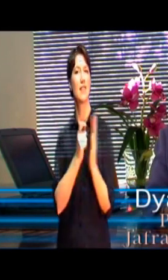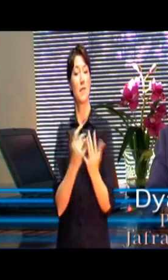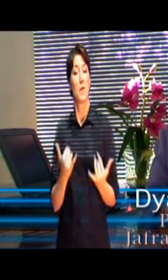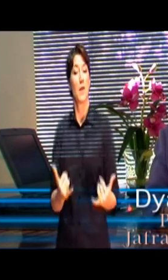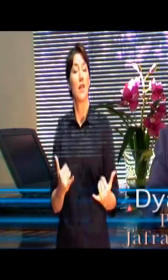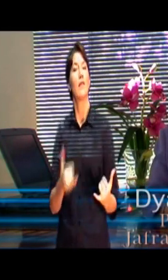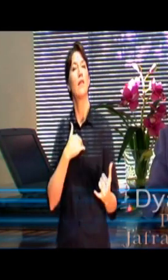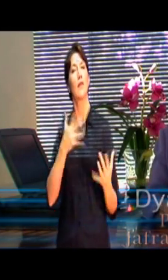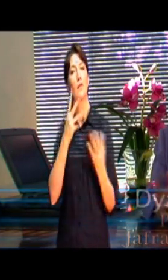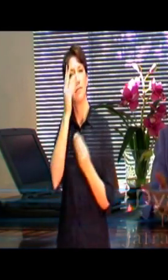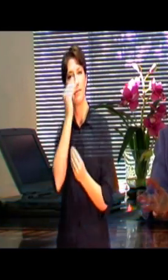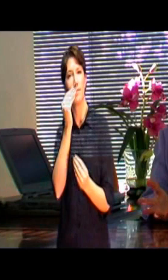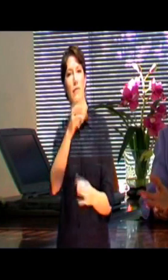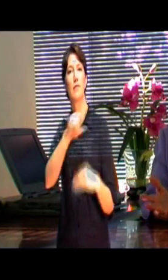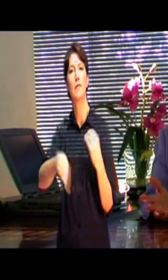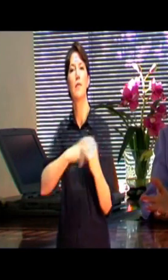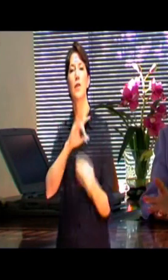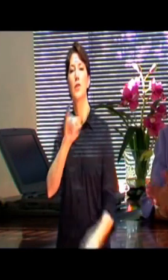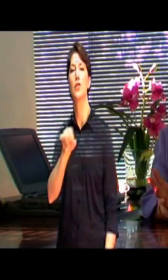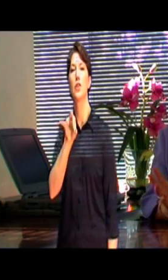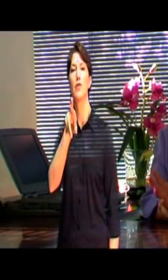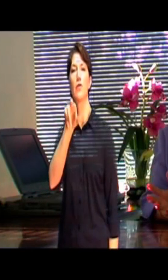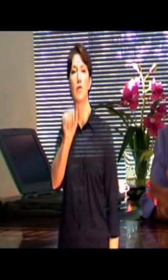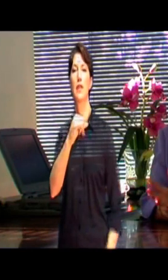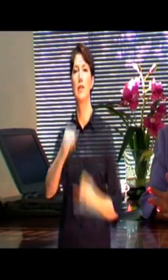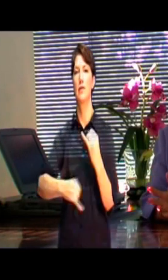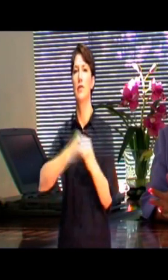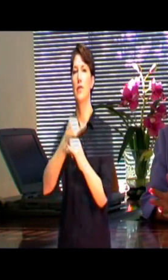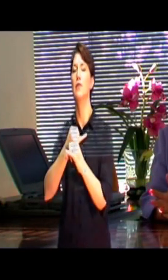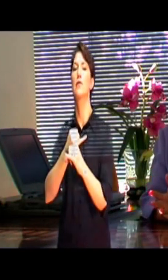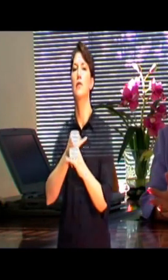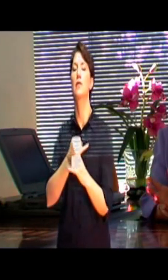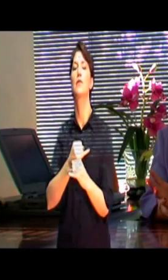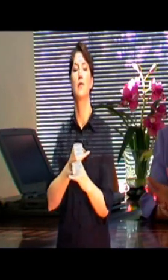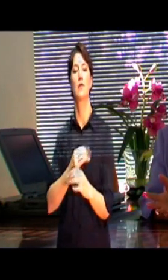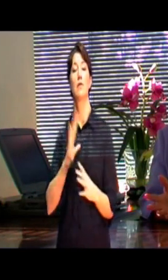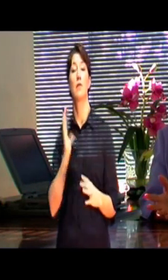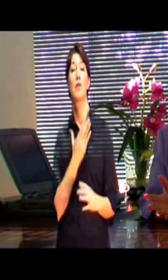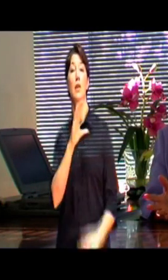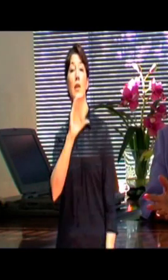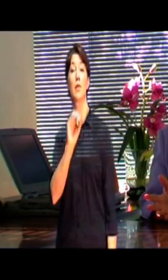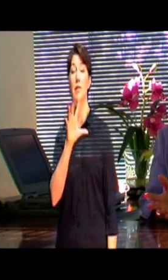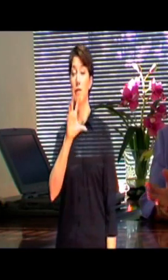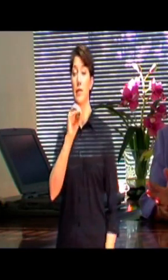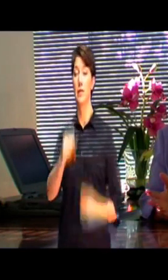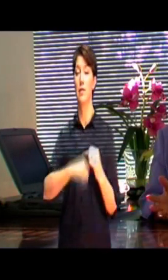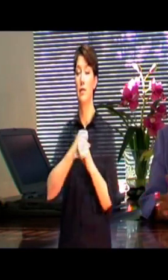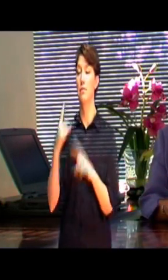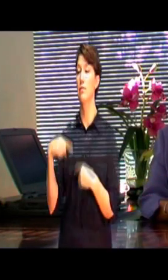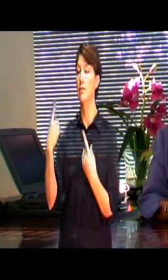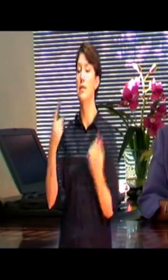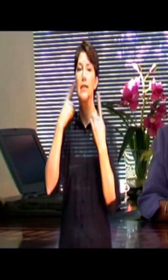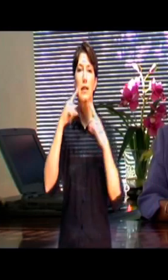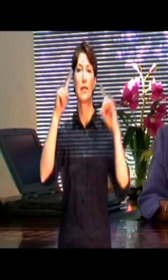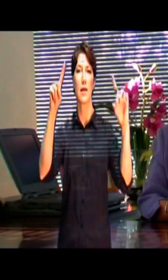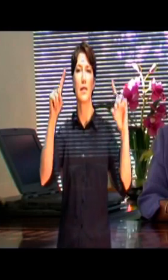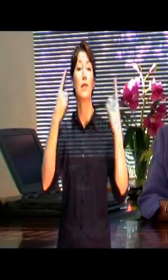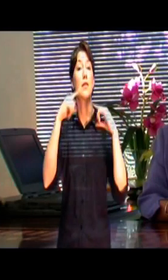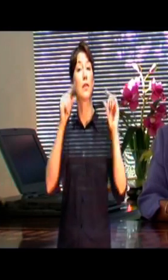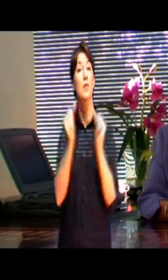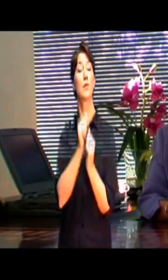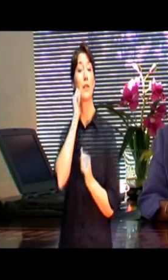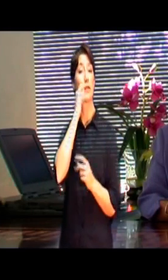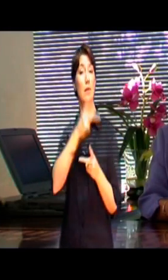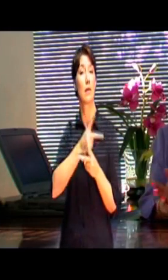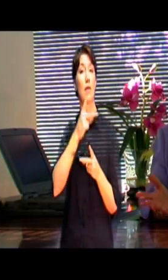International. You've joined a company that has 50 years of successes. Success with our skin care line,